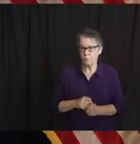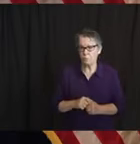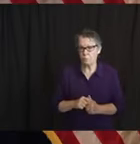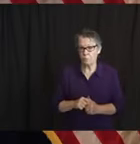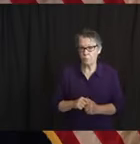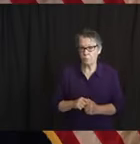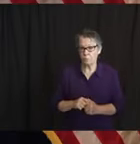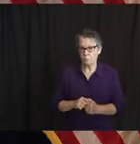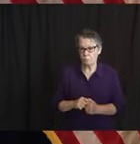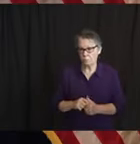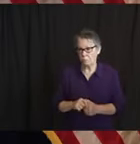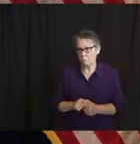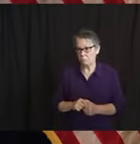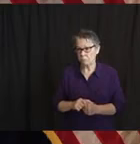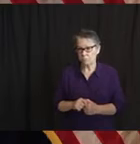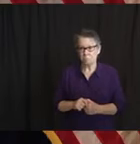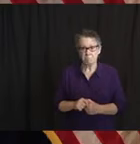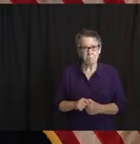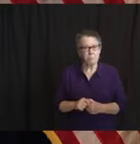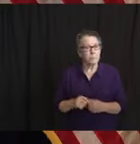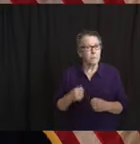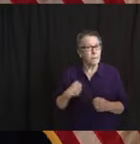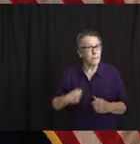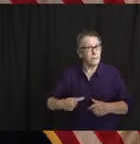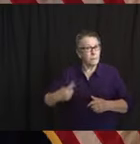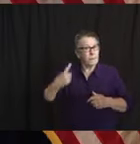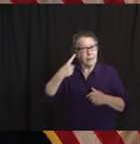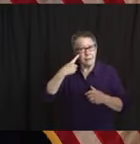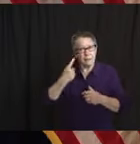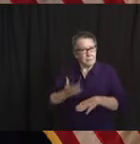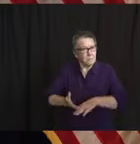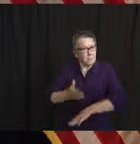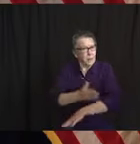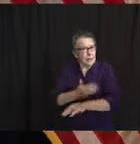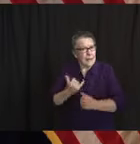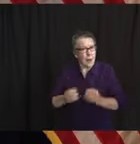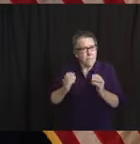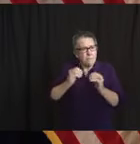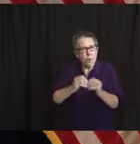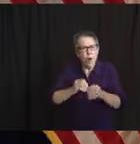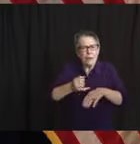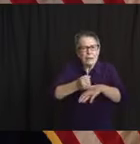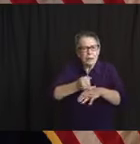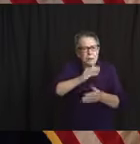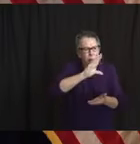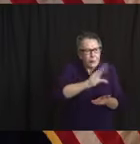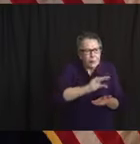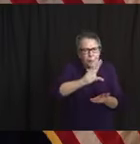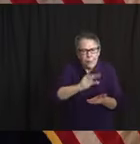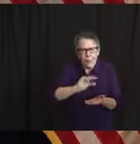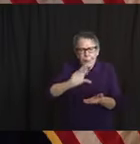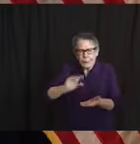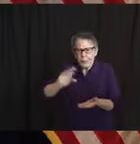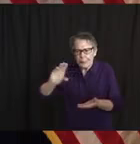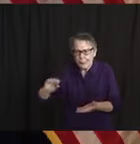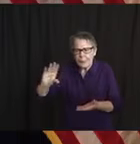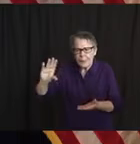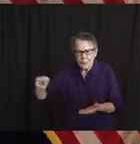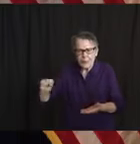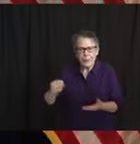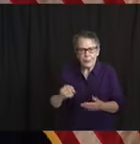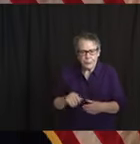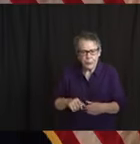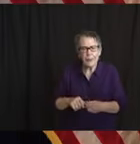There are going to be, you know, we're going to look back at this time. It's why we want to borrow even though we don't reflexively want to borrow. It's why we want to borrow because of this